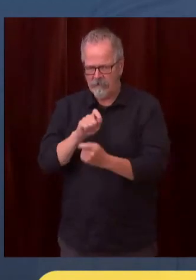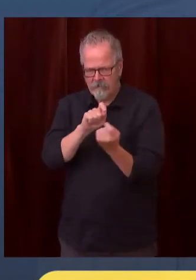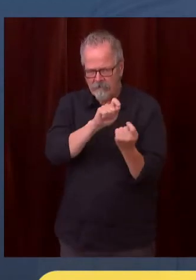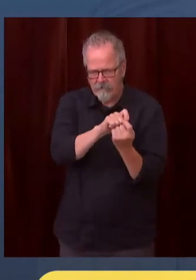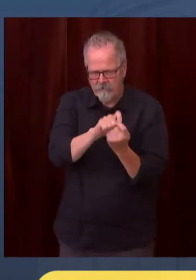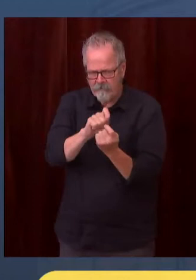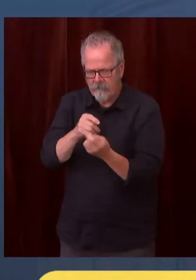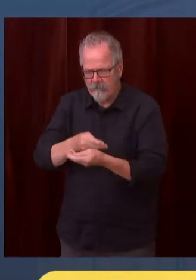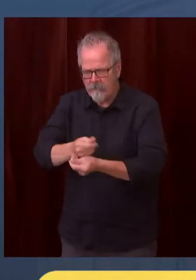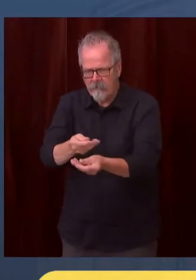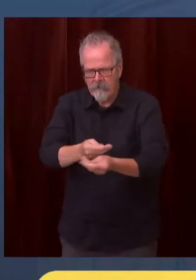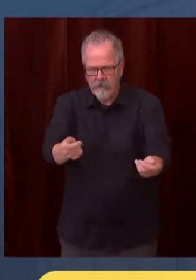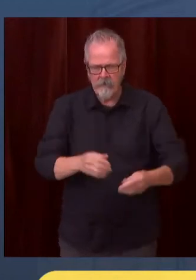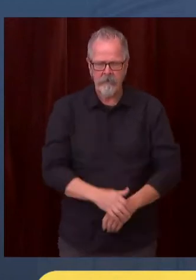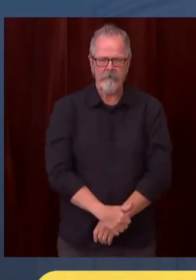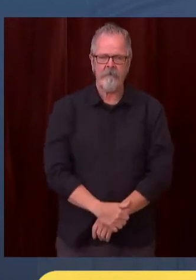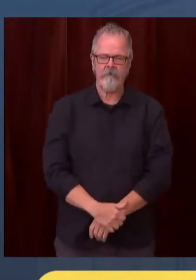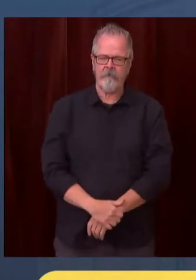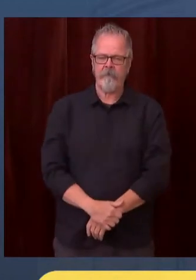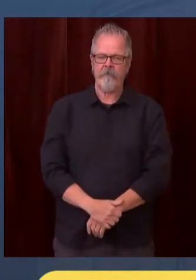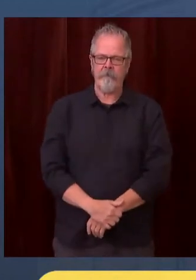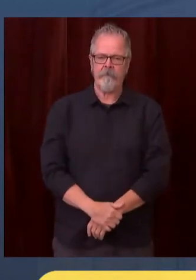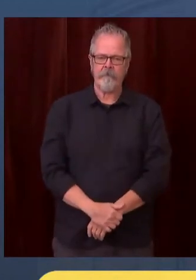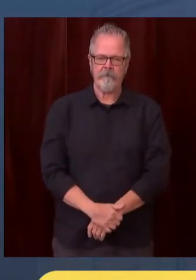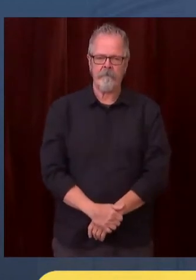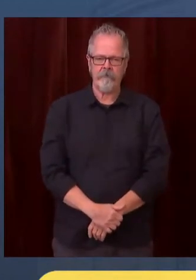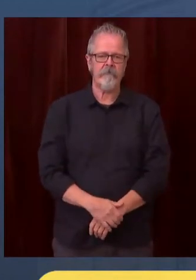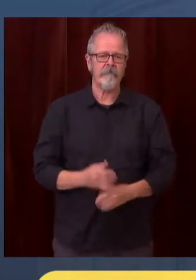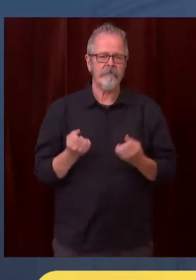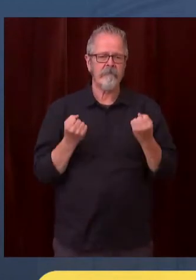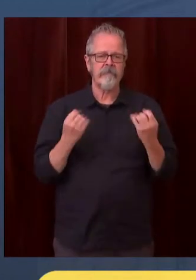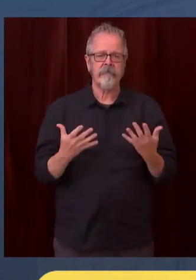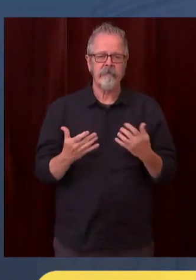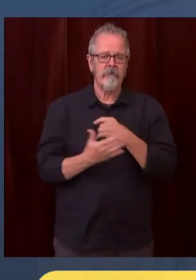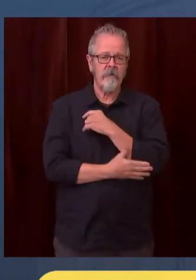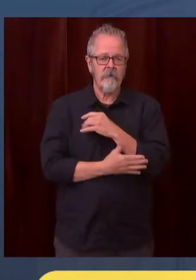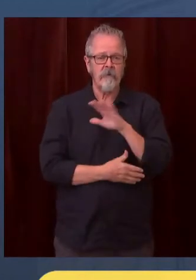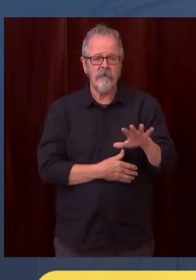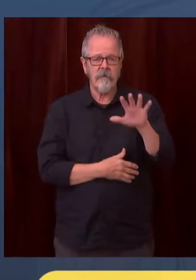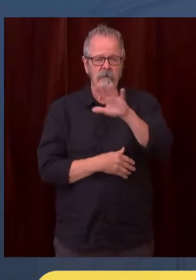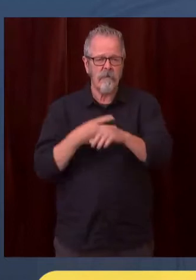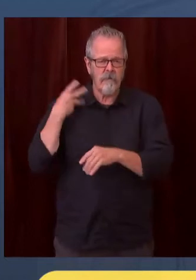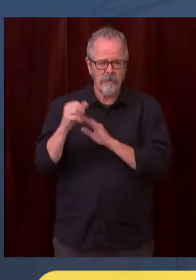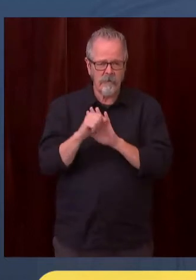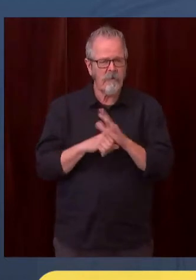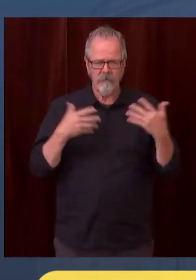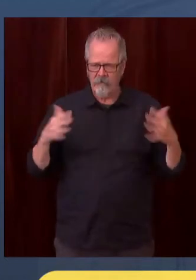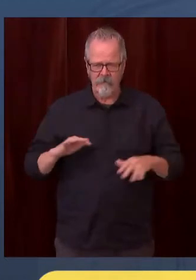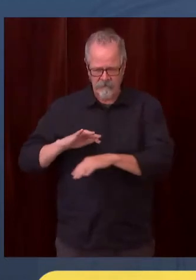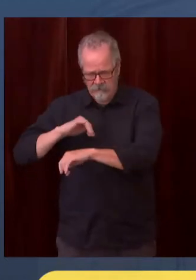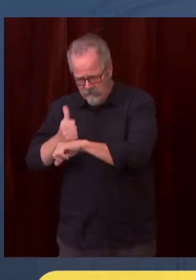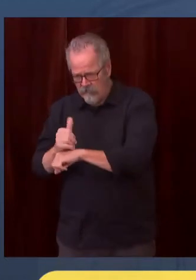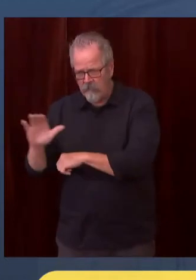counties to establish eviction resolution programs. 27 of 39 counties already have such a program in